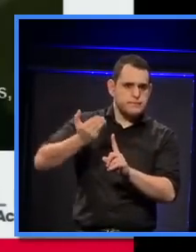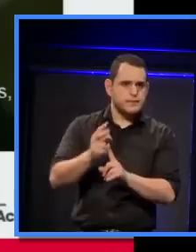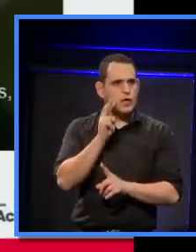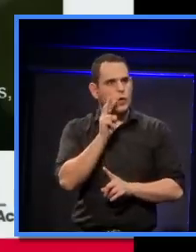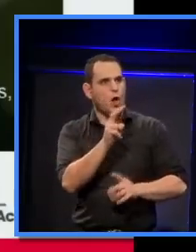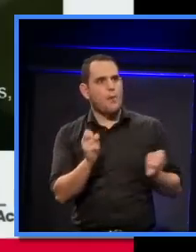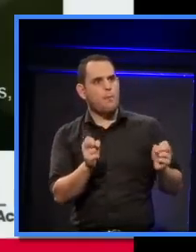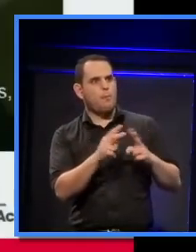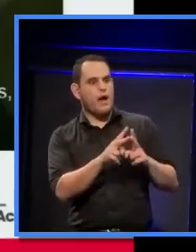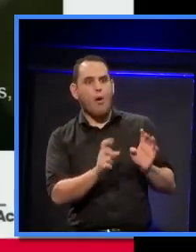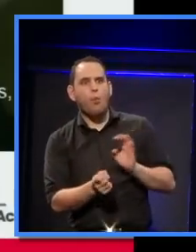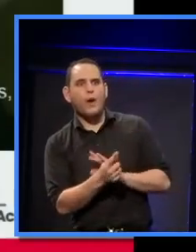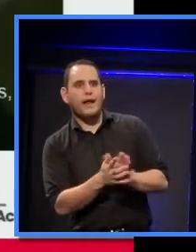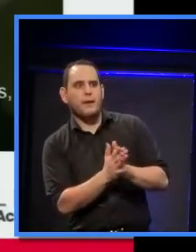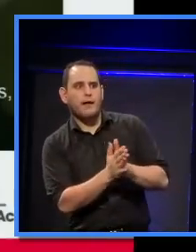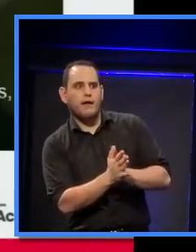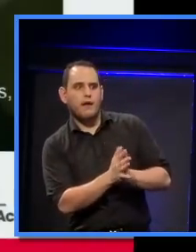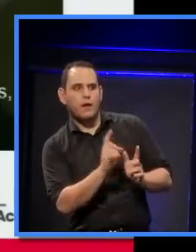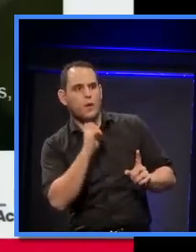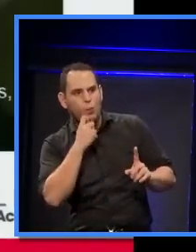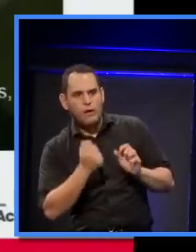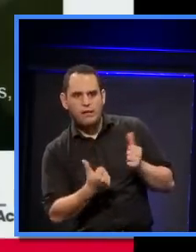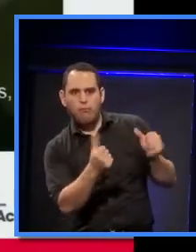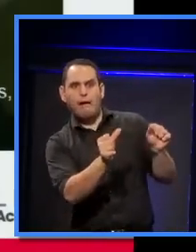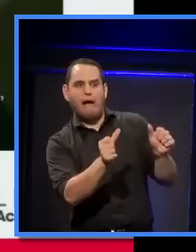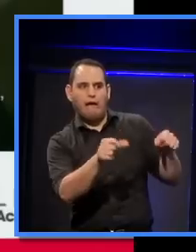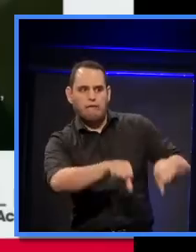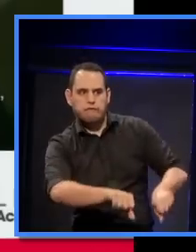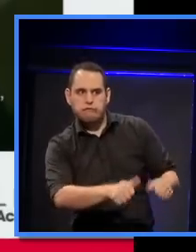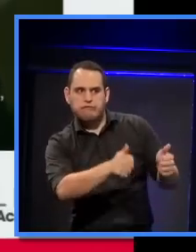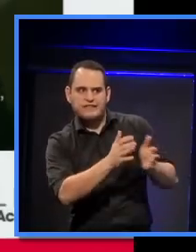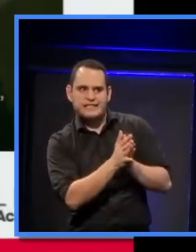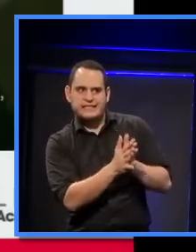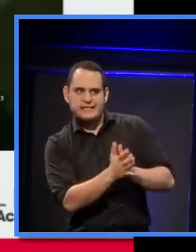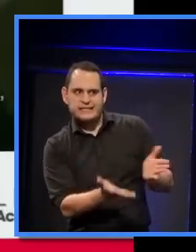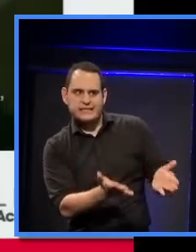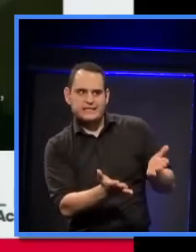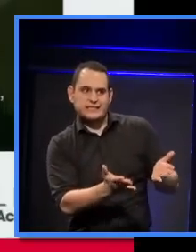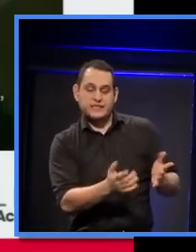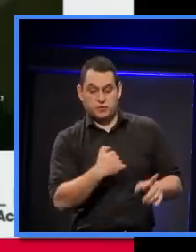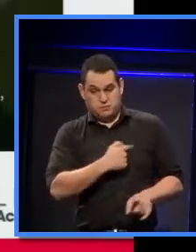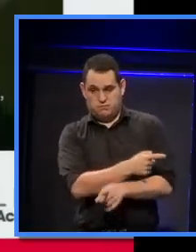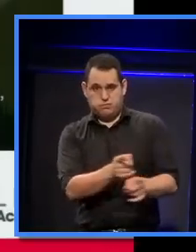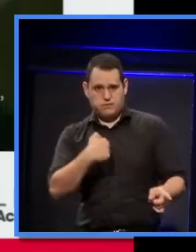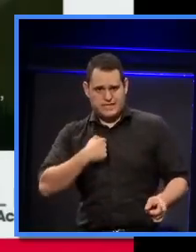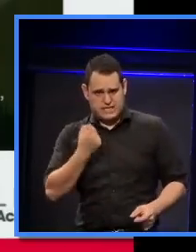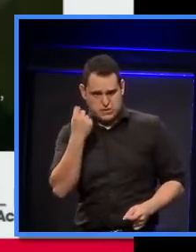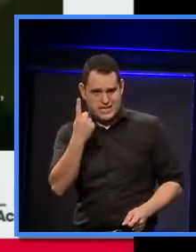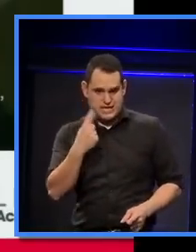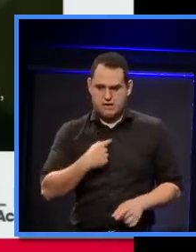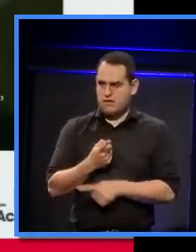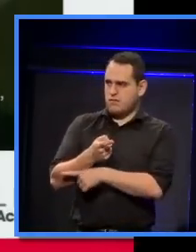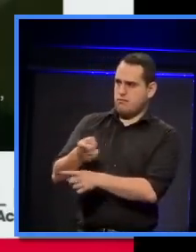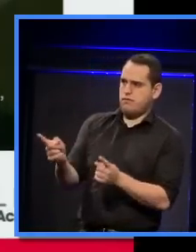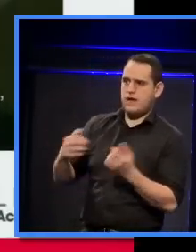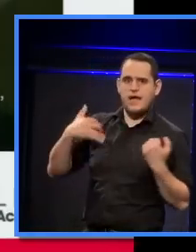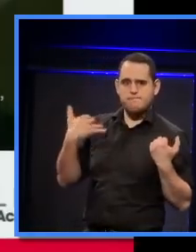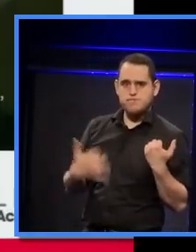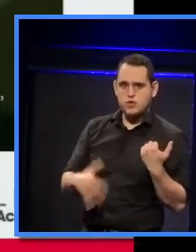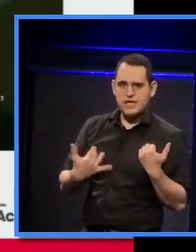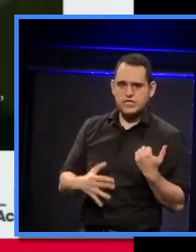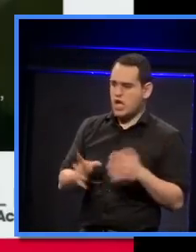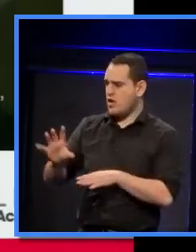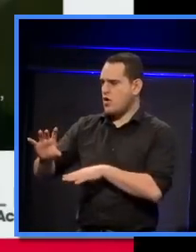happening in Paris, wondering what the Philharmonic would be. And you have to understand, for musicians and orchestras,